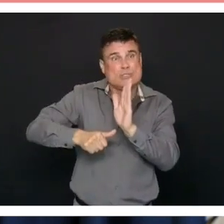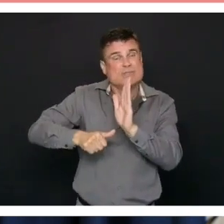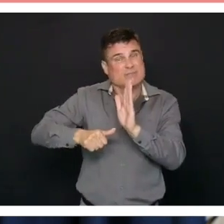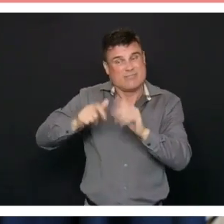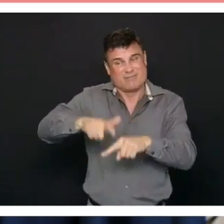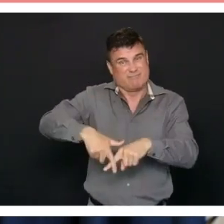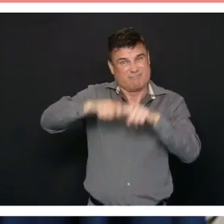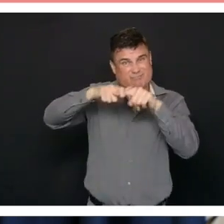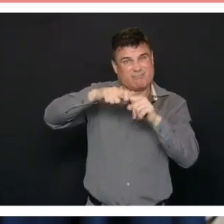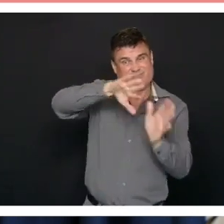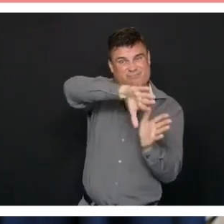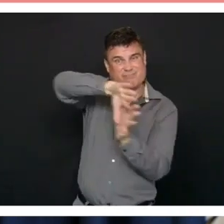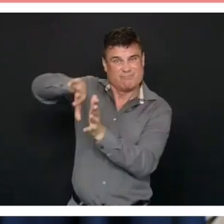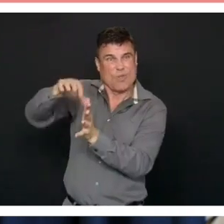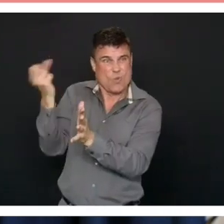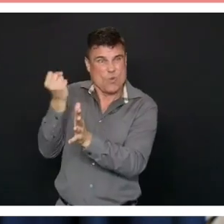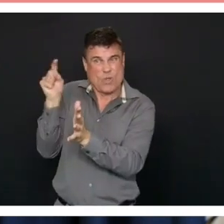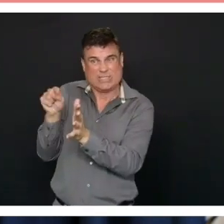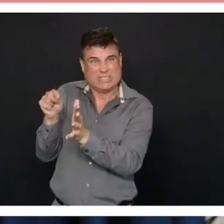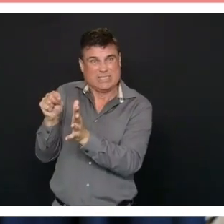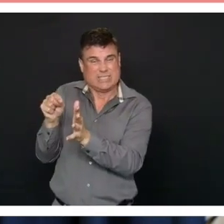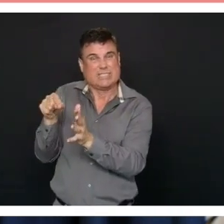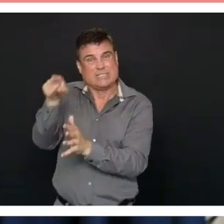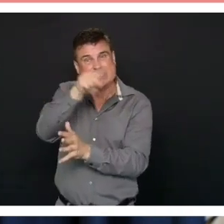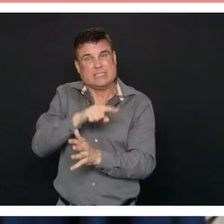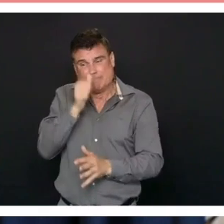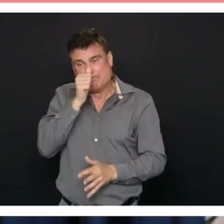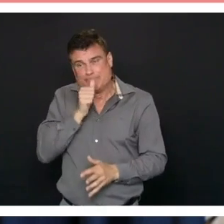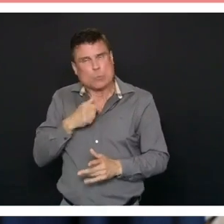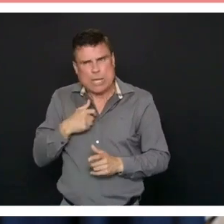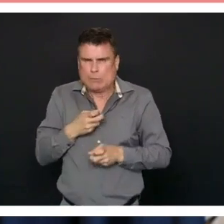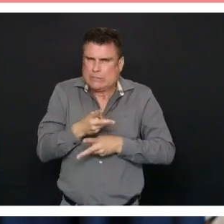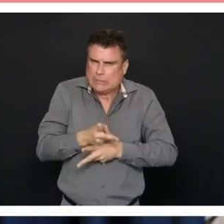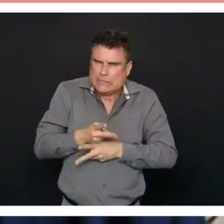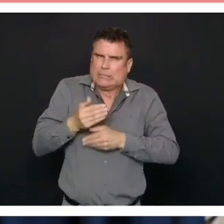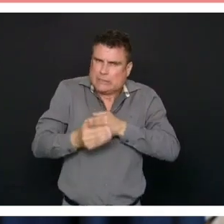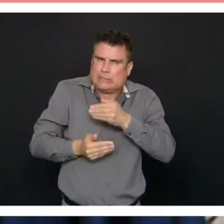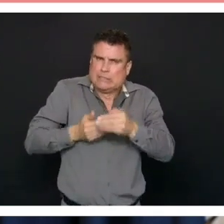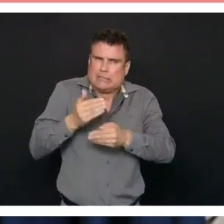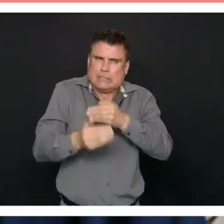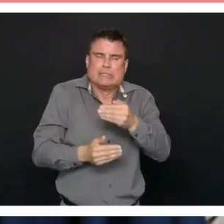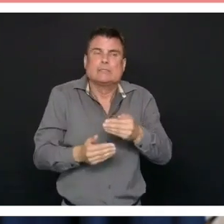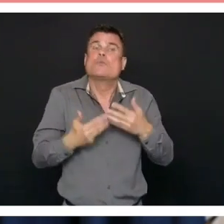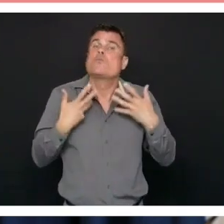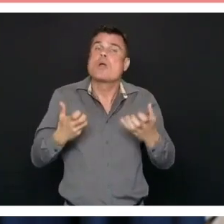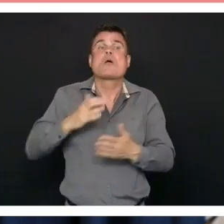screening processes in place so that everybody can be confident and cared for safely